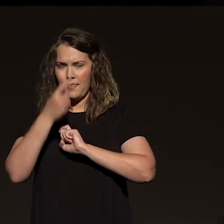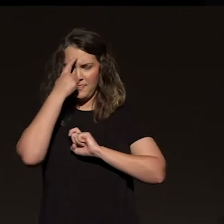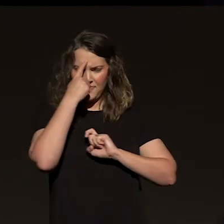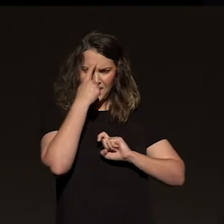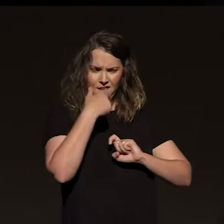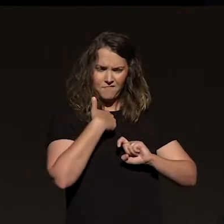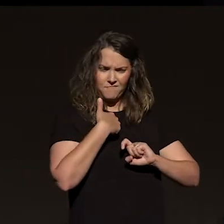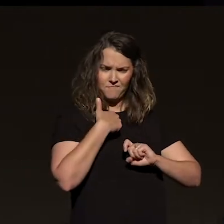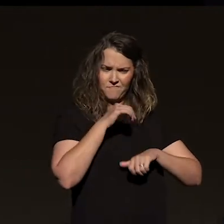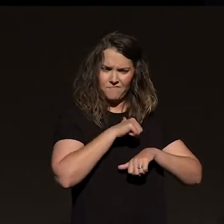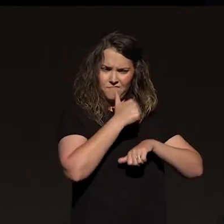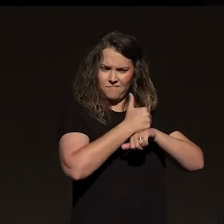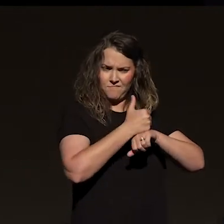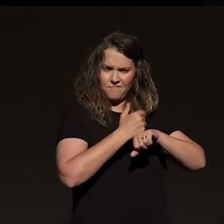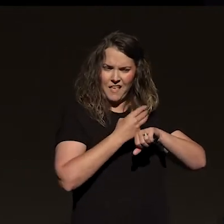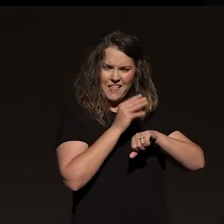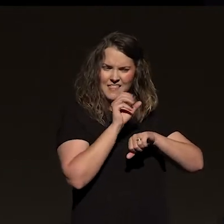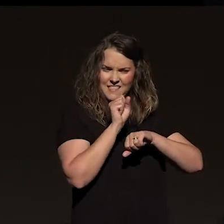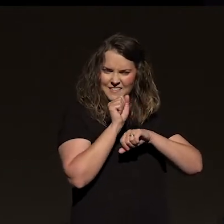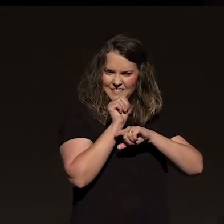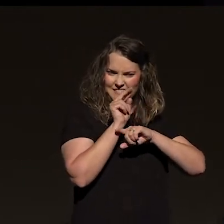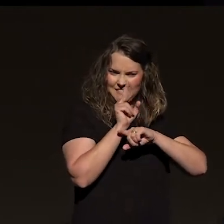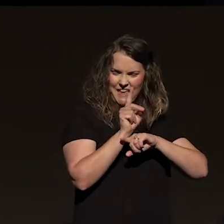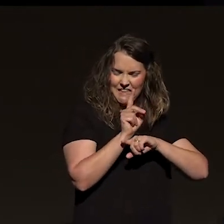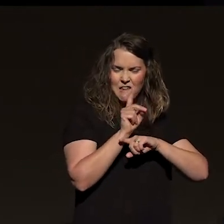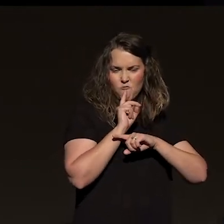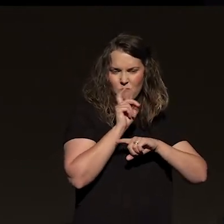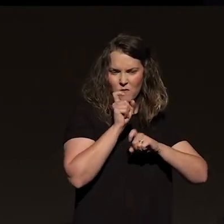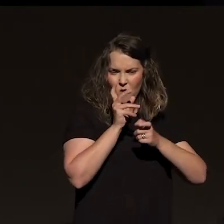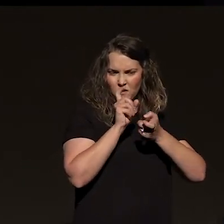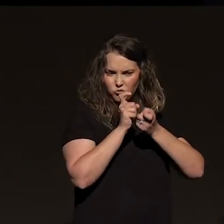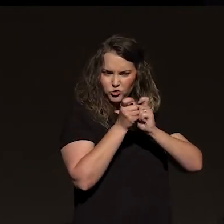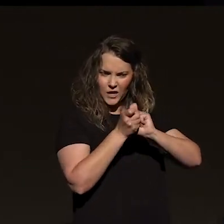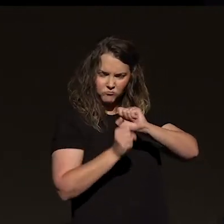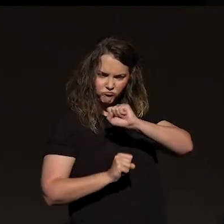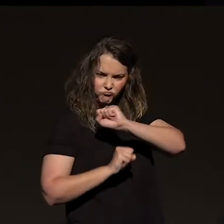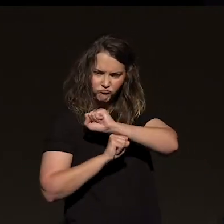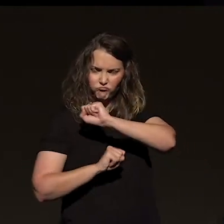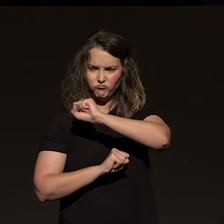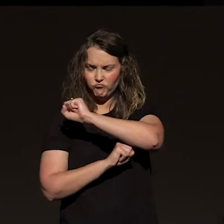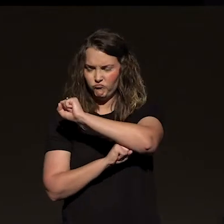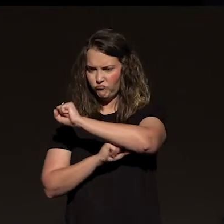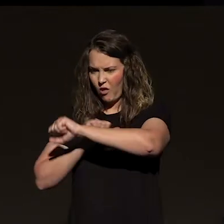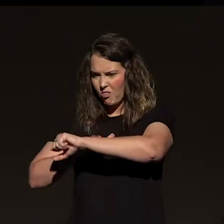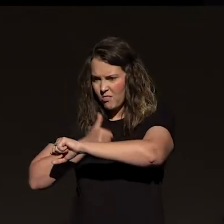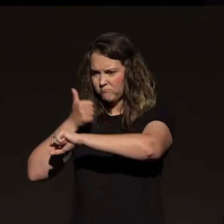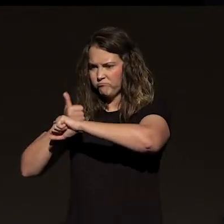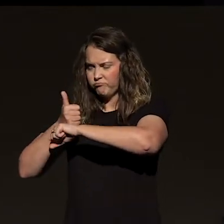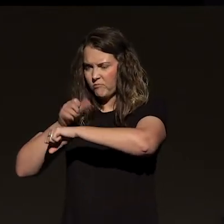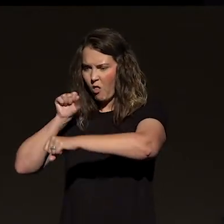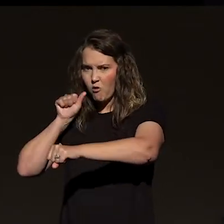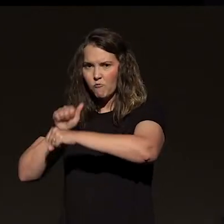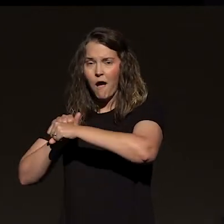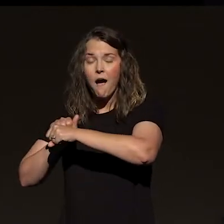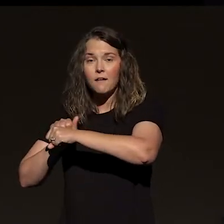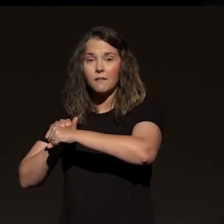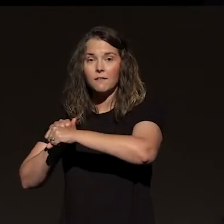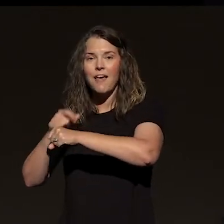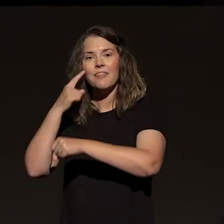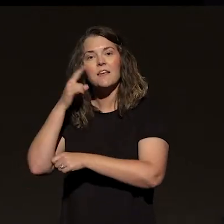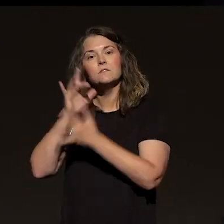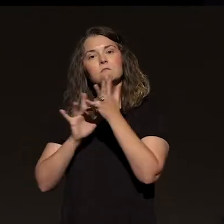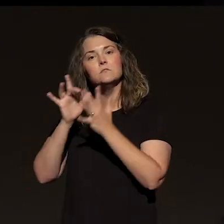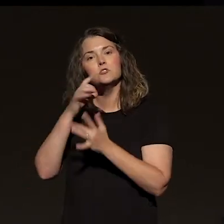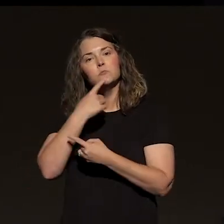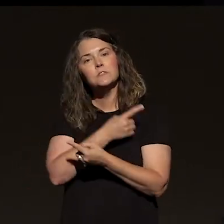building on, on the sand and man, I really want to change and I want my life to be built upon the rock. And I think that's exactly what Jesus was